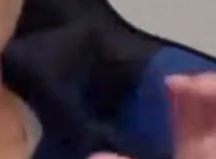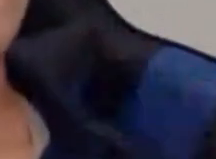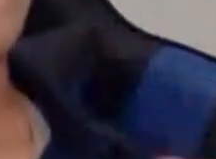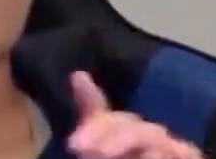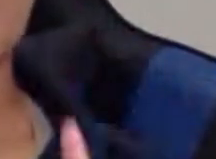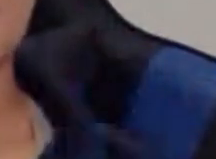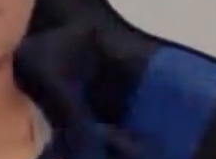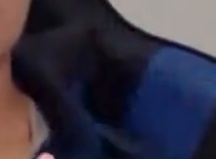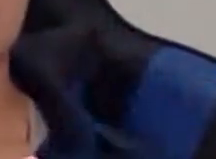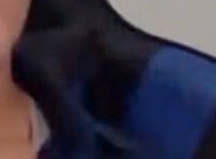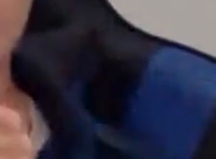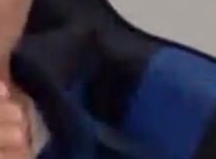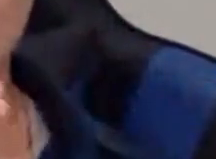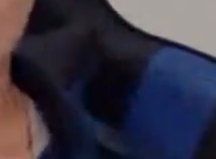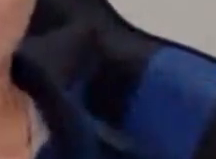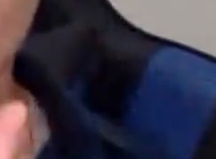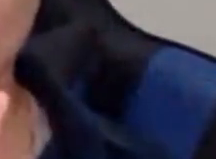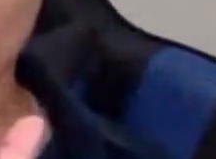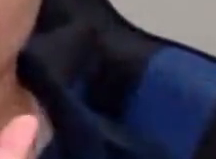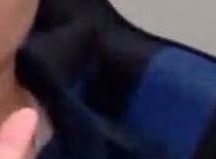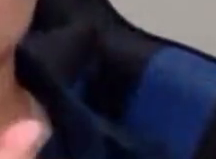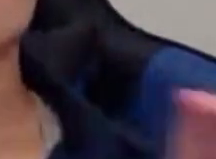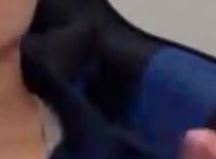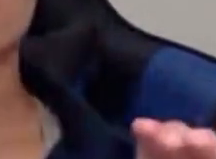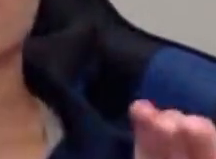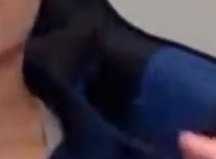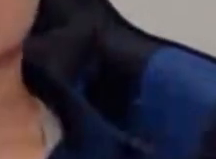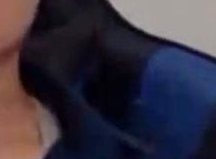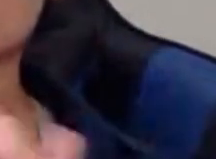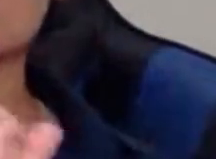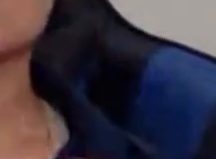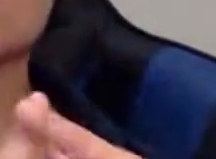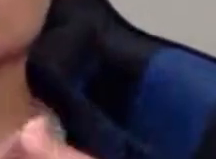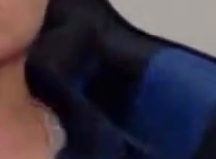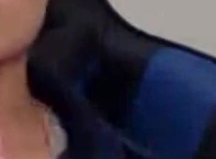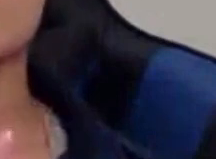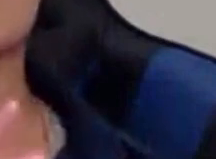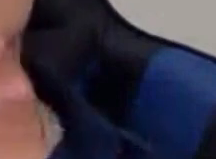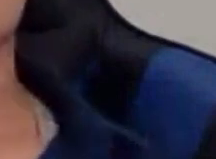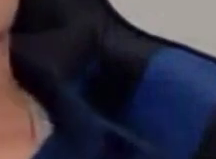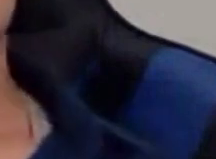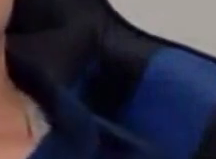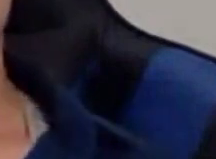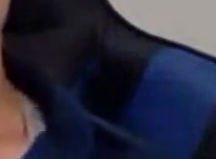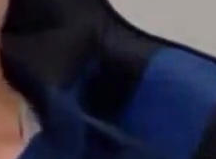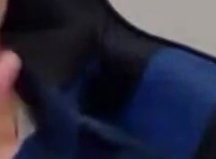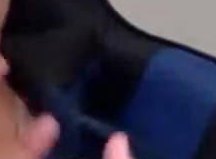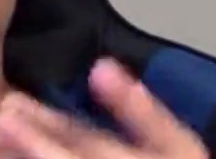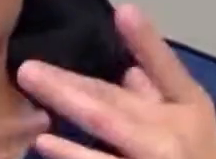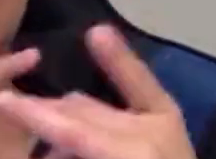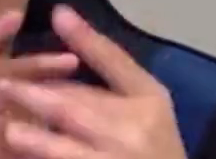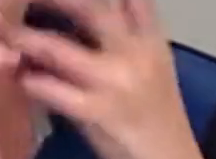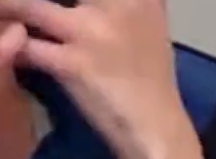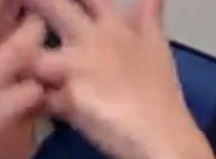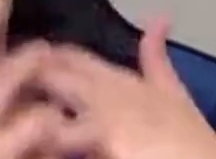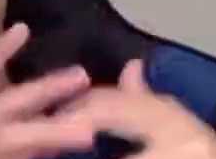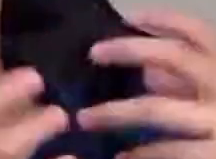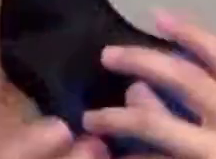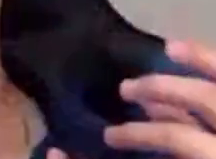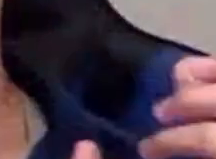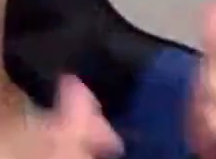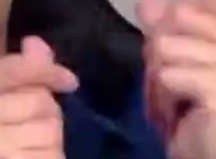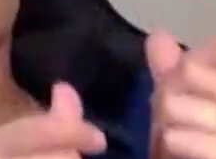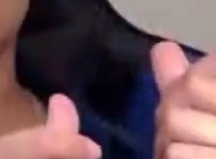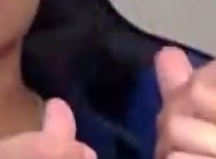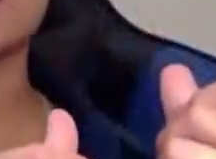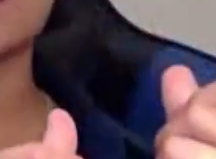spiritually reconnecting the lineage between some of these categories of people that I was talking